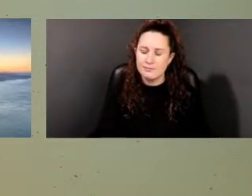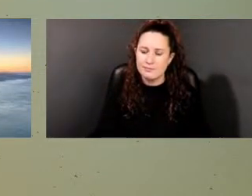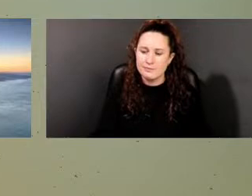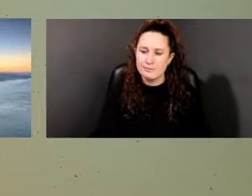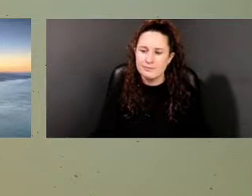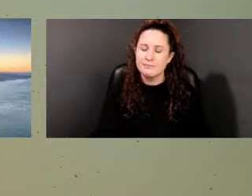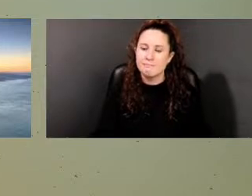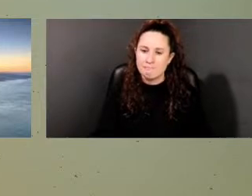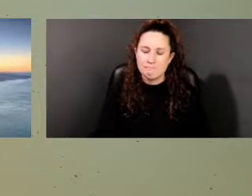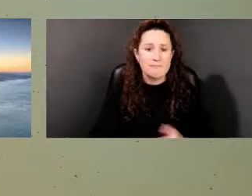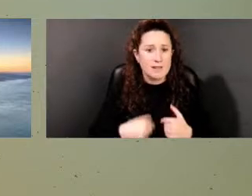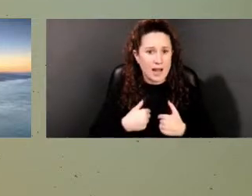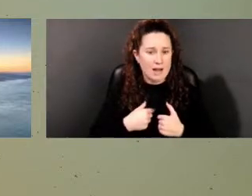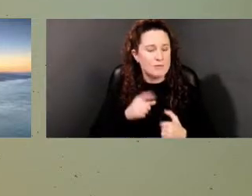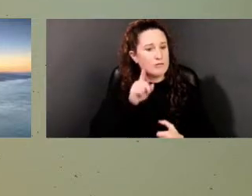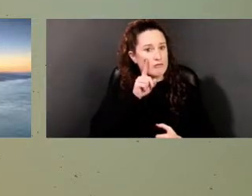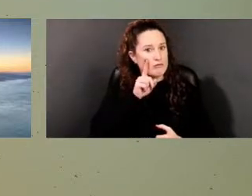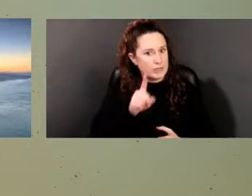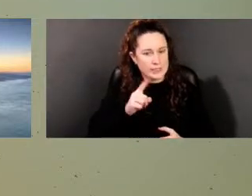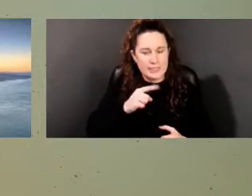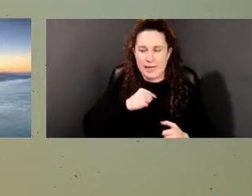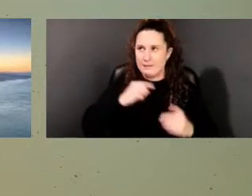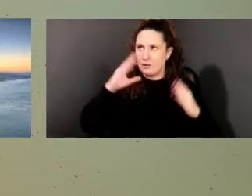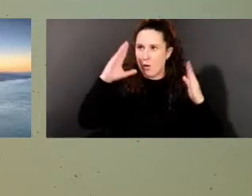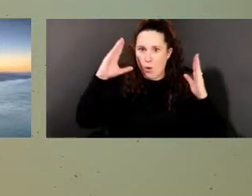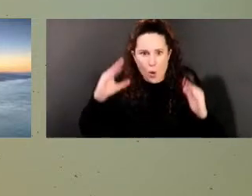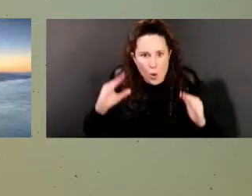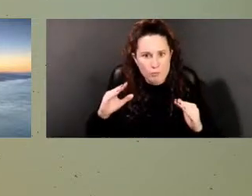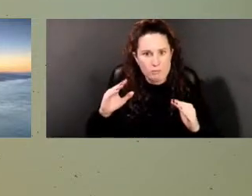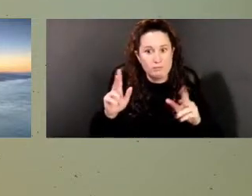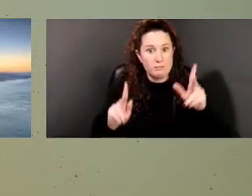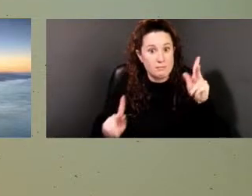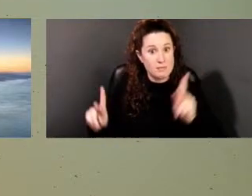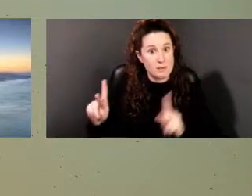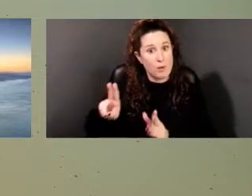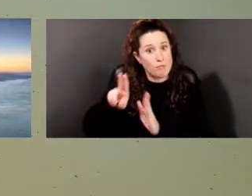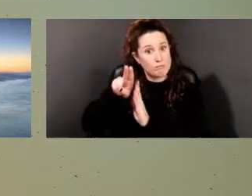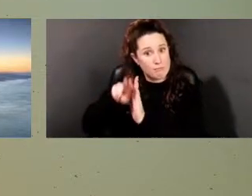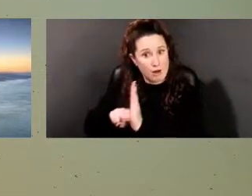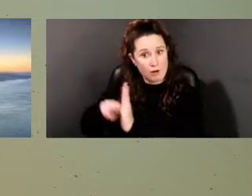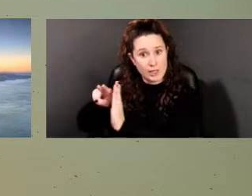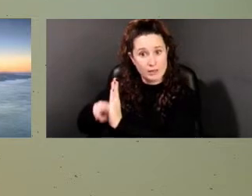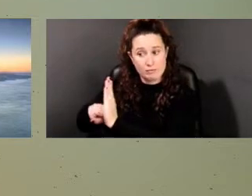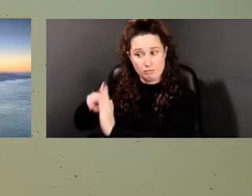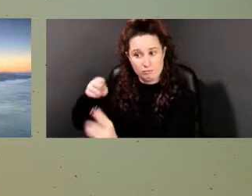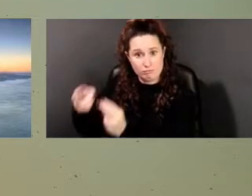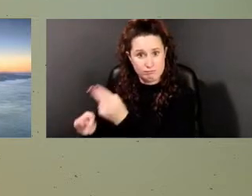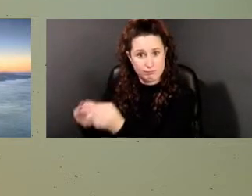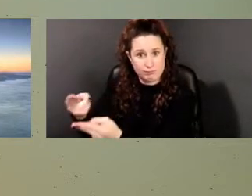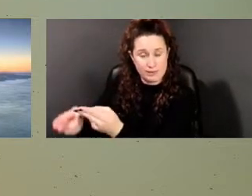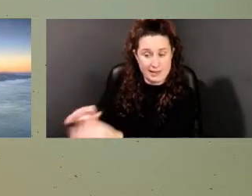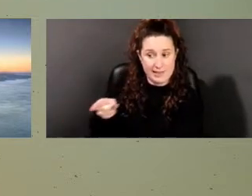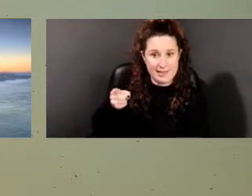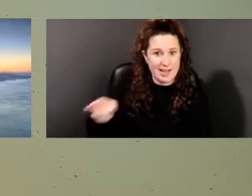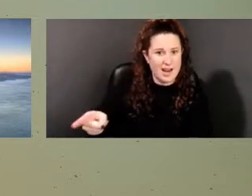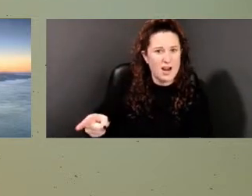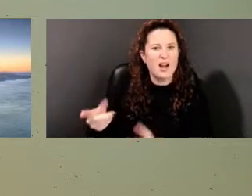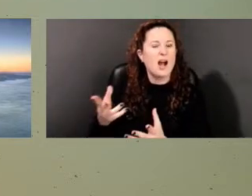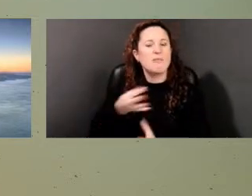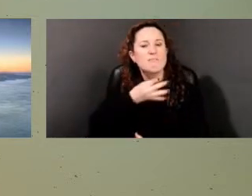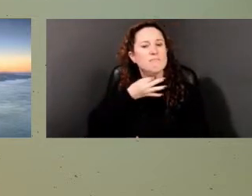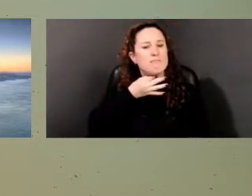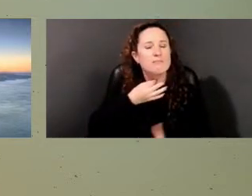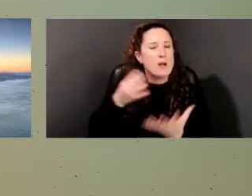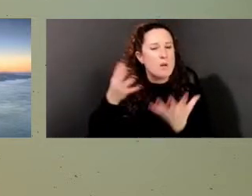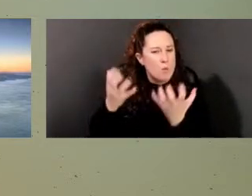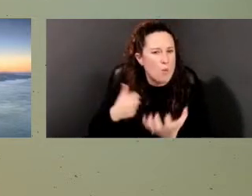out some of the names of those who have been buried and maybe publicize